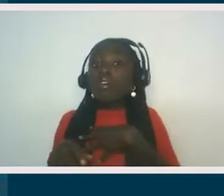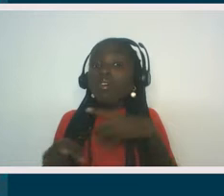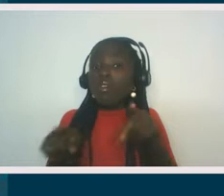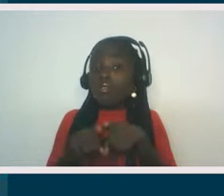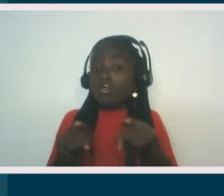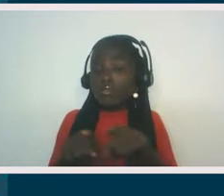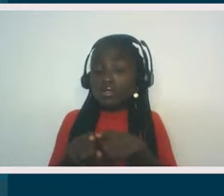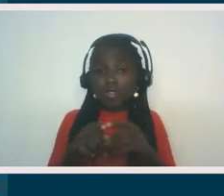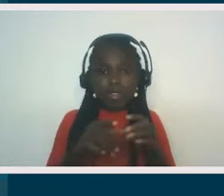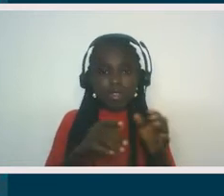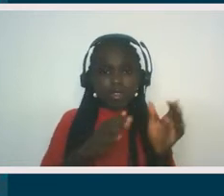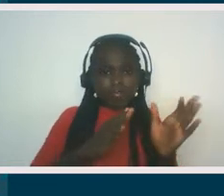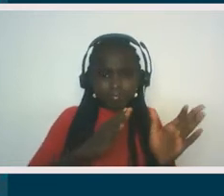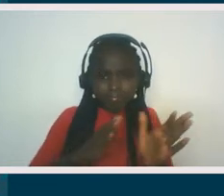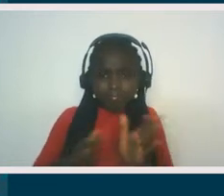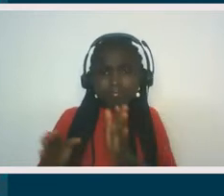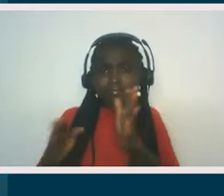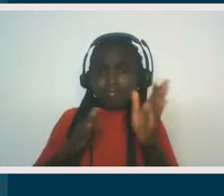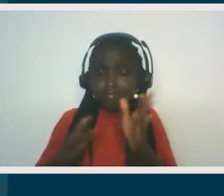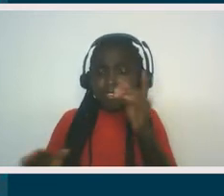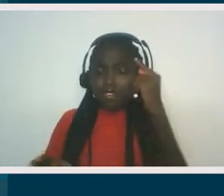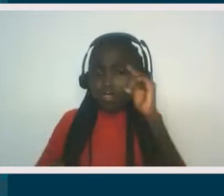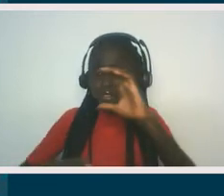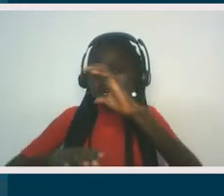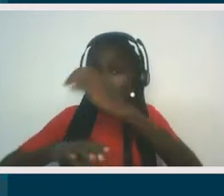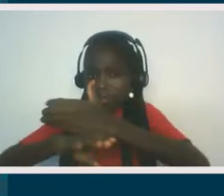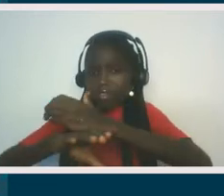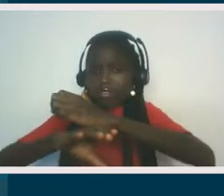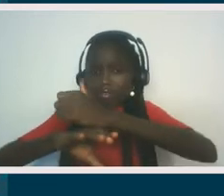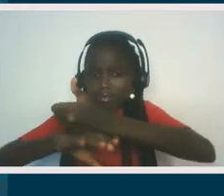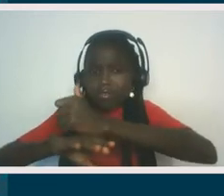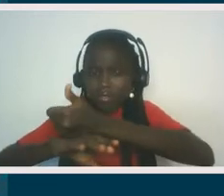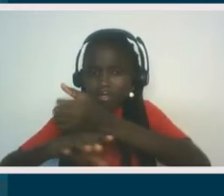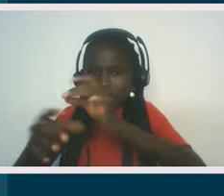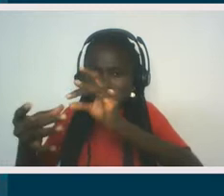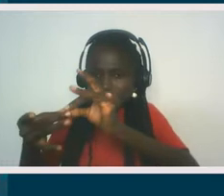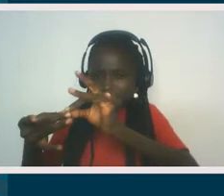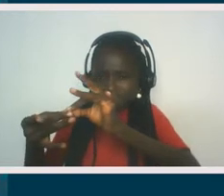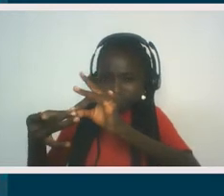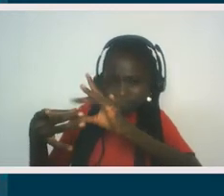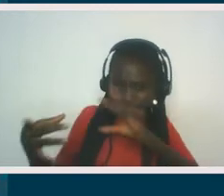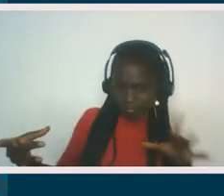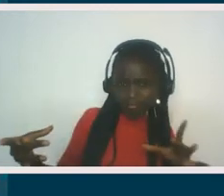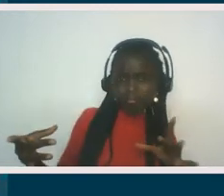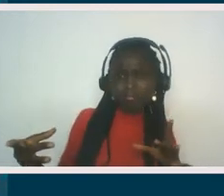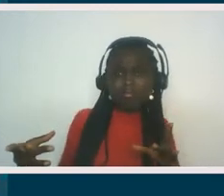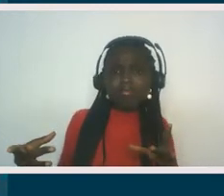conversation about, um, humanization is about, you know,